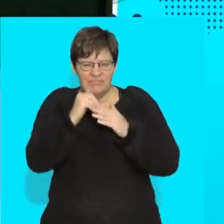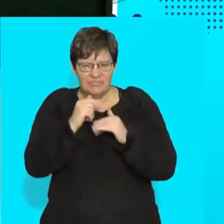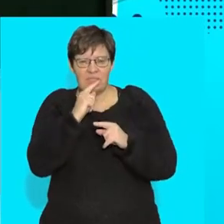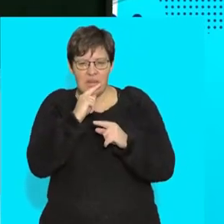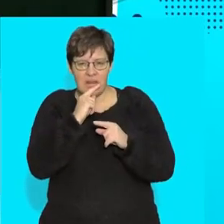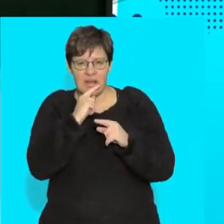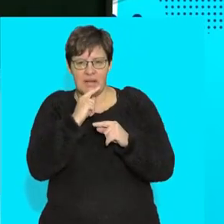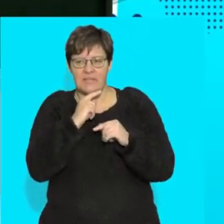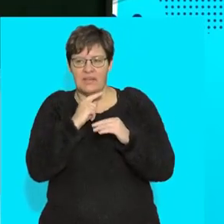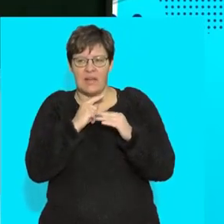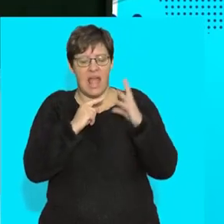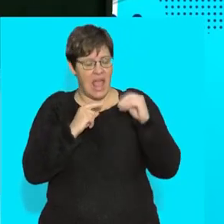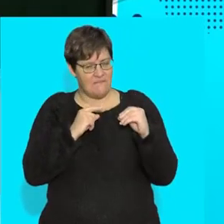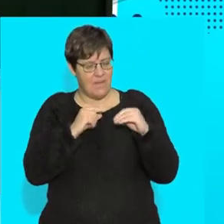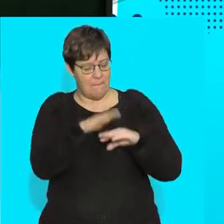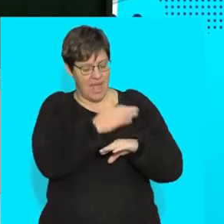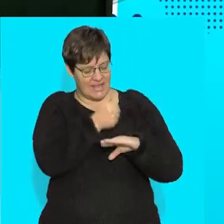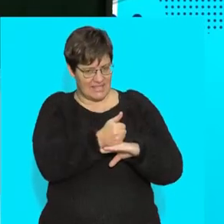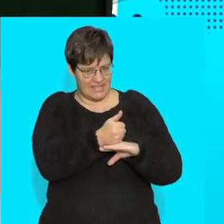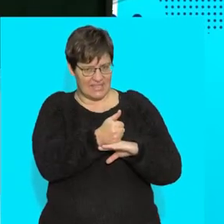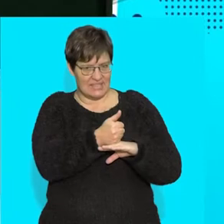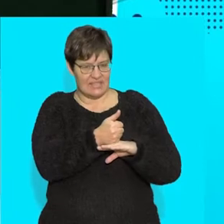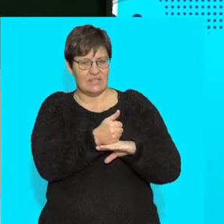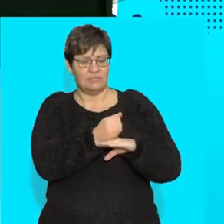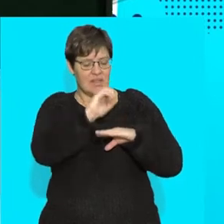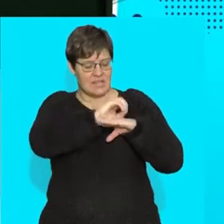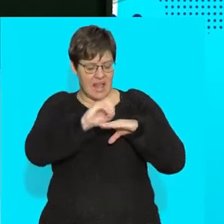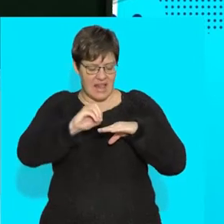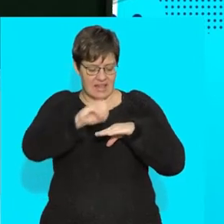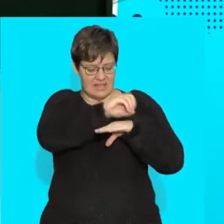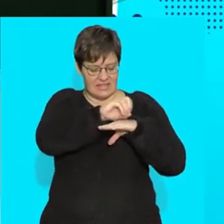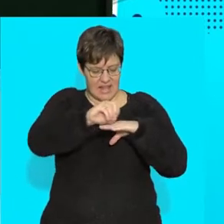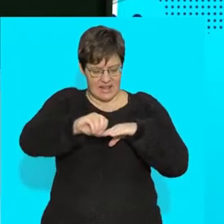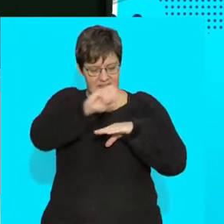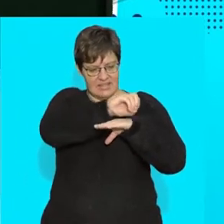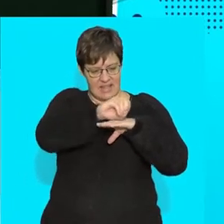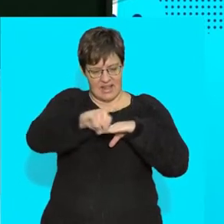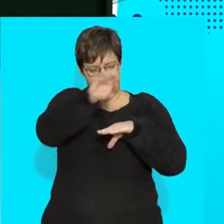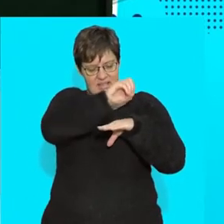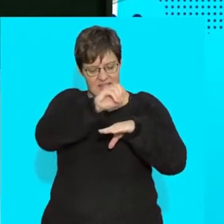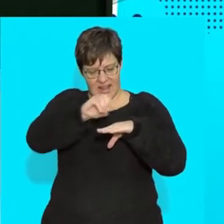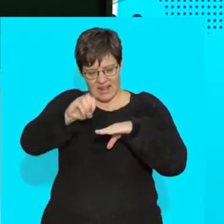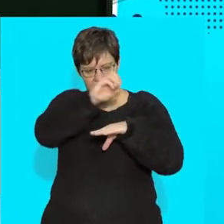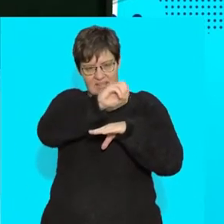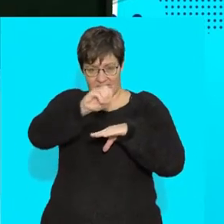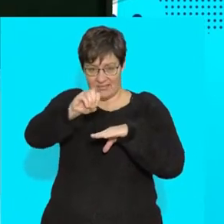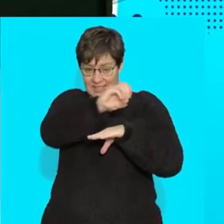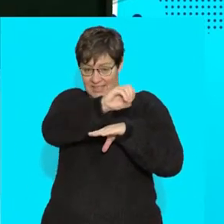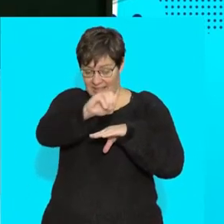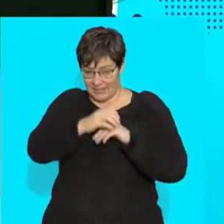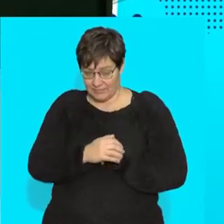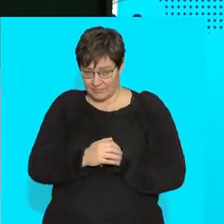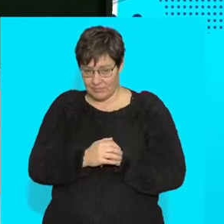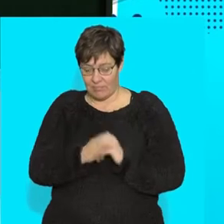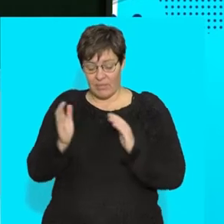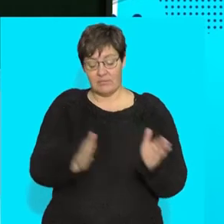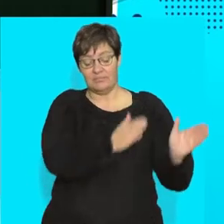simply, you have this base, and you put the cells one on top of each other. The next tissue that we're